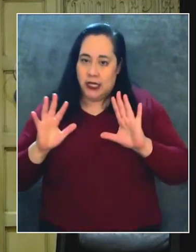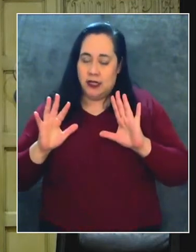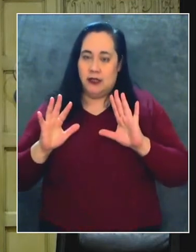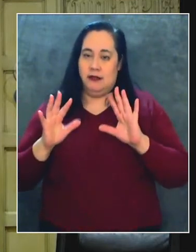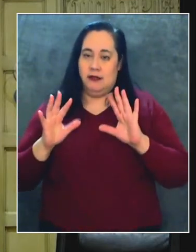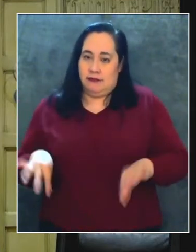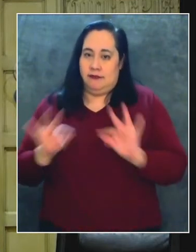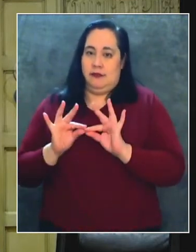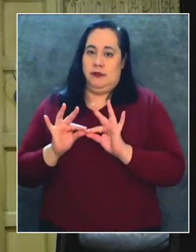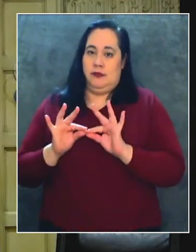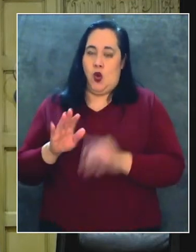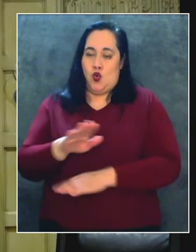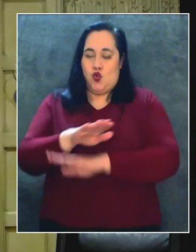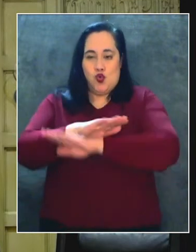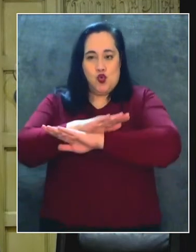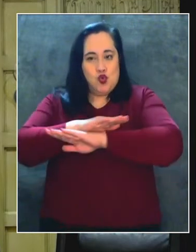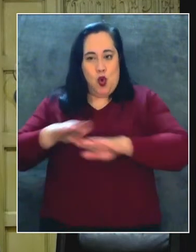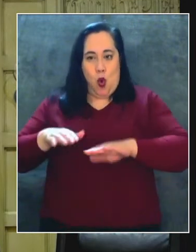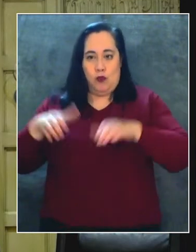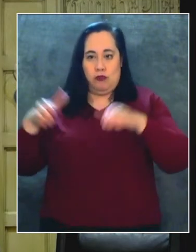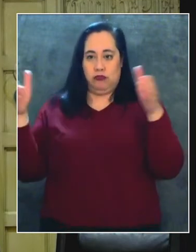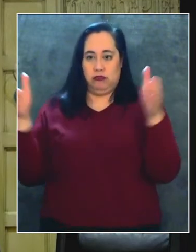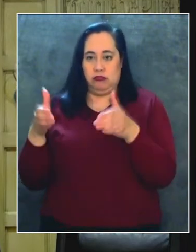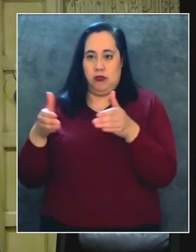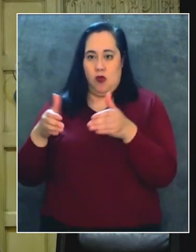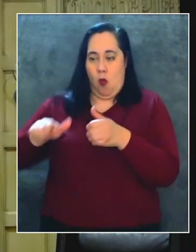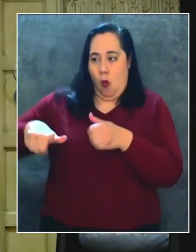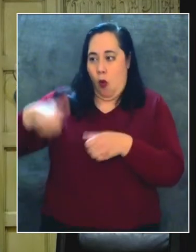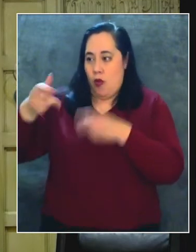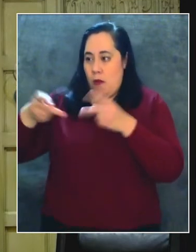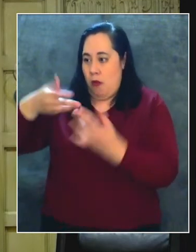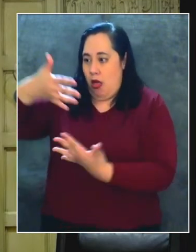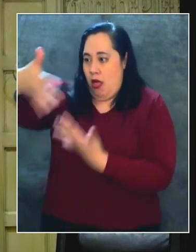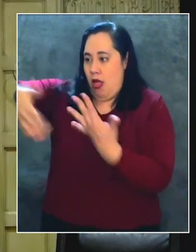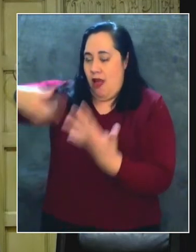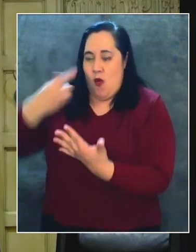Don't join others for the new